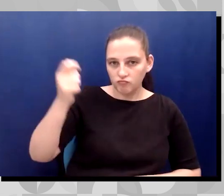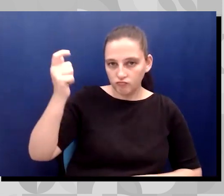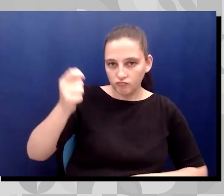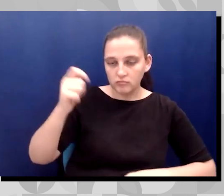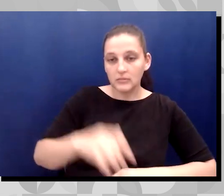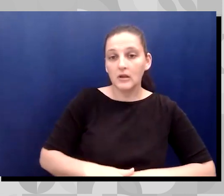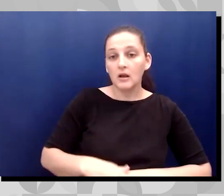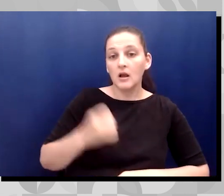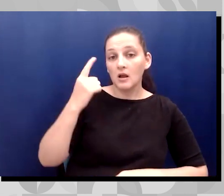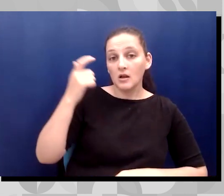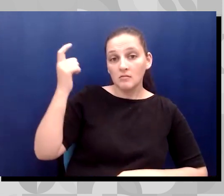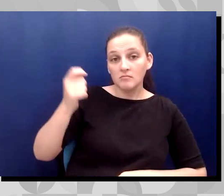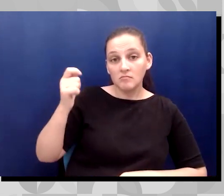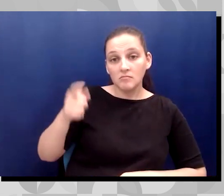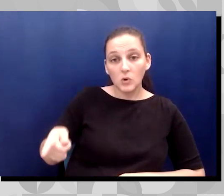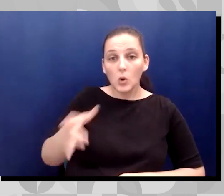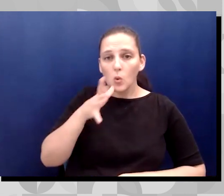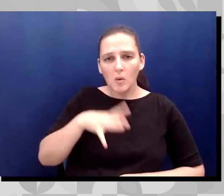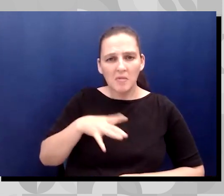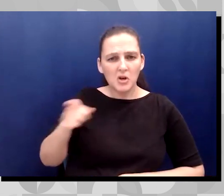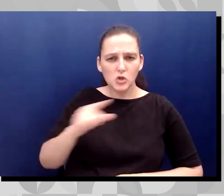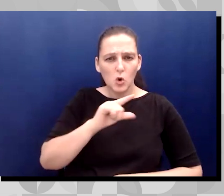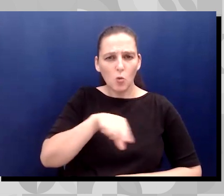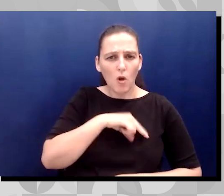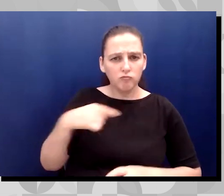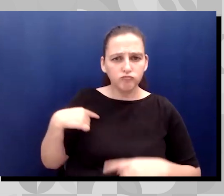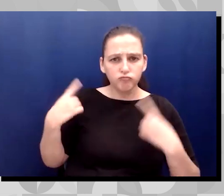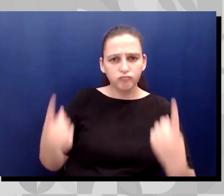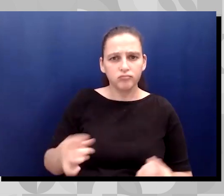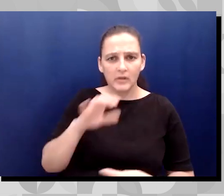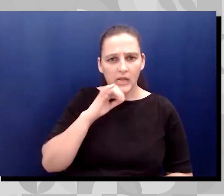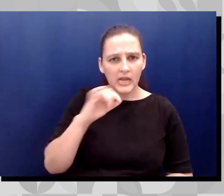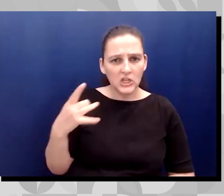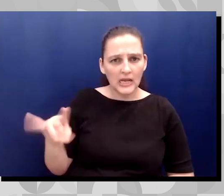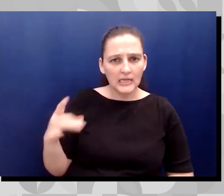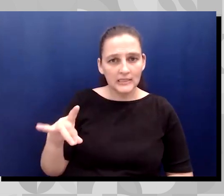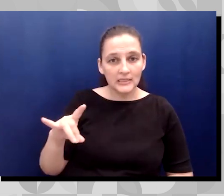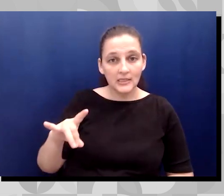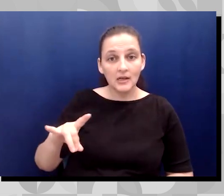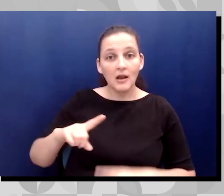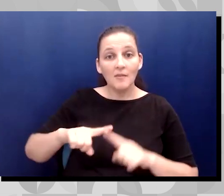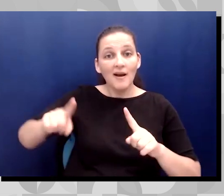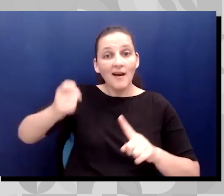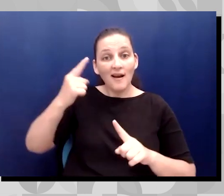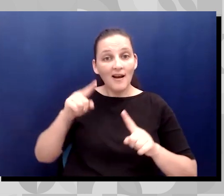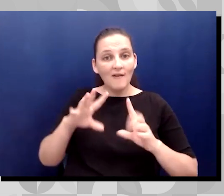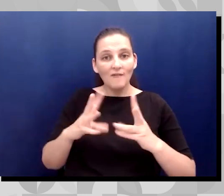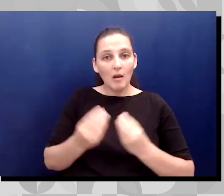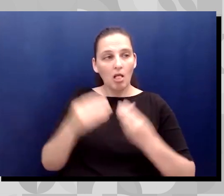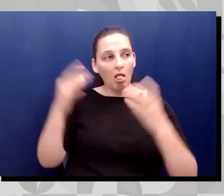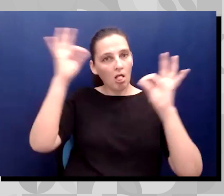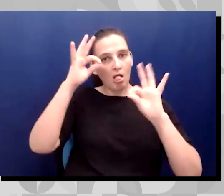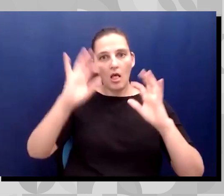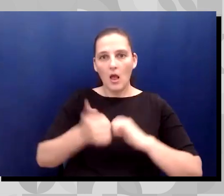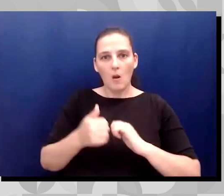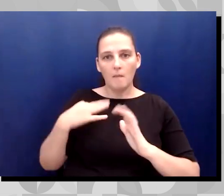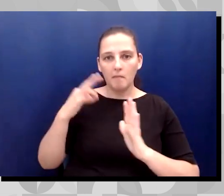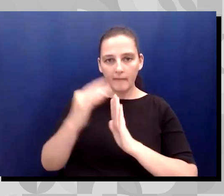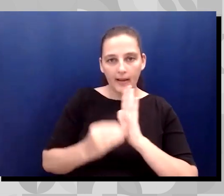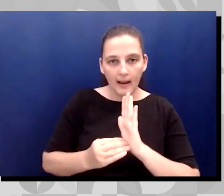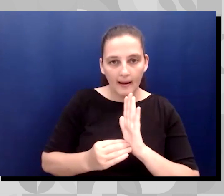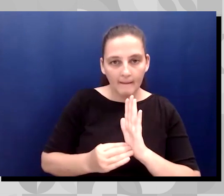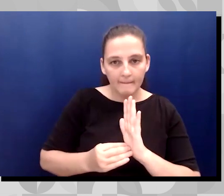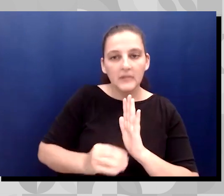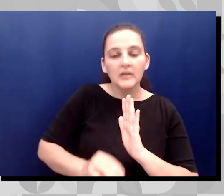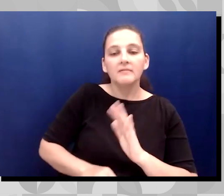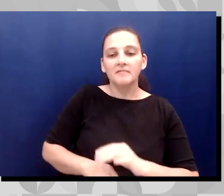has been eligible for since age 18, but the family did not know that she could apply for it. I called the